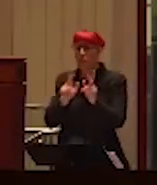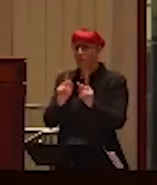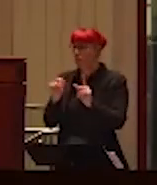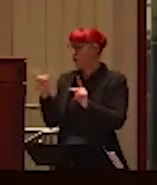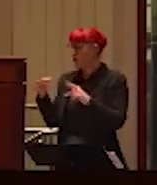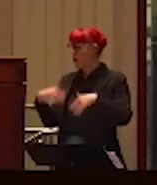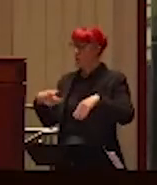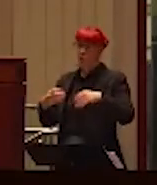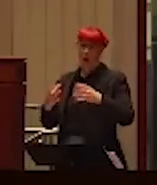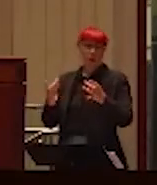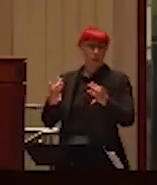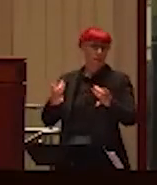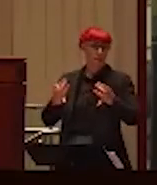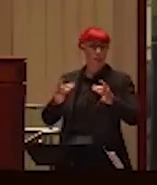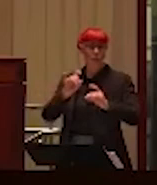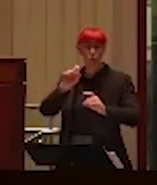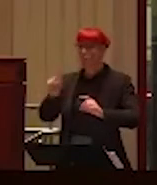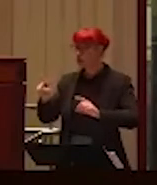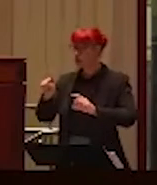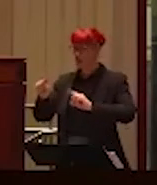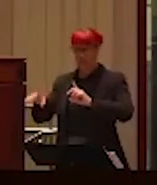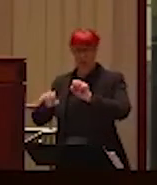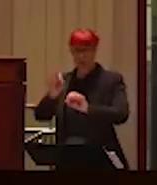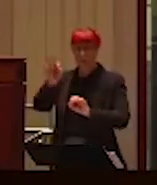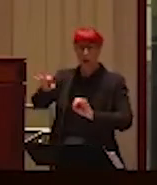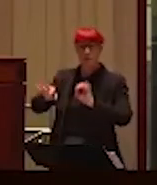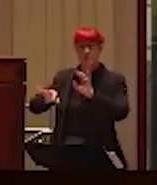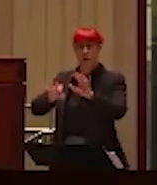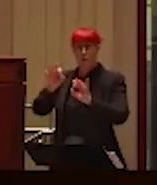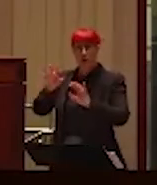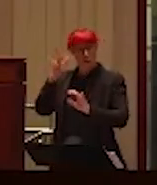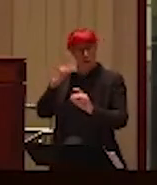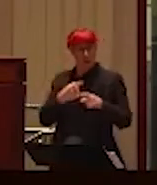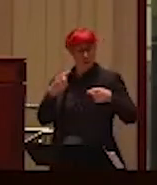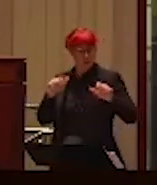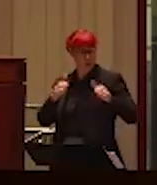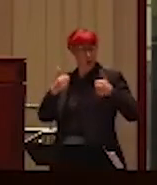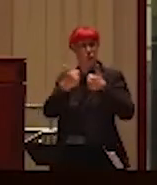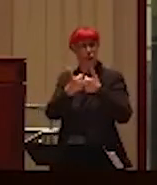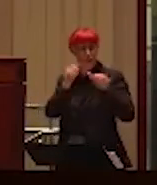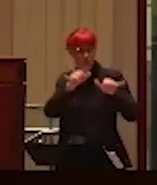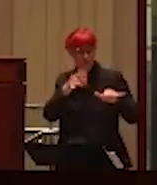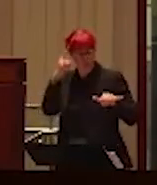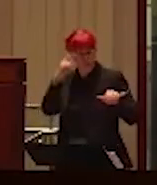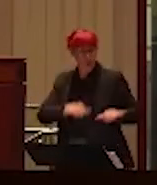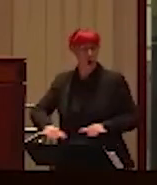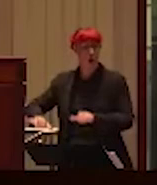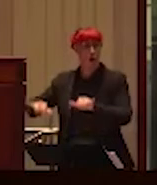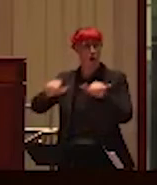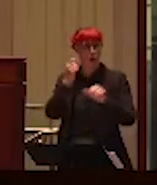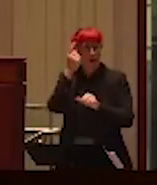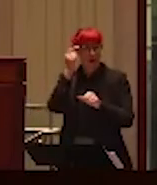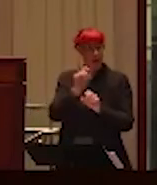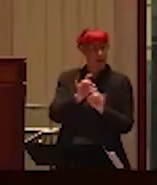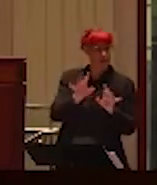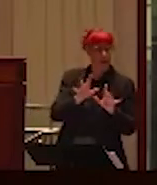that can be difficult because they go against the dominant understanding of partner violence. And this topic, this is what I want to leave you with,